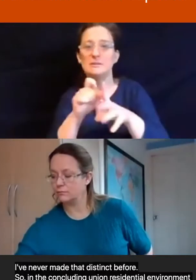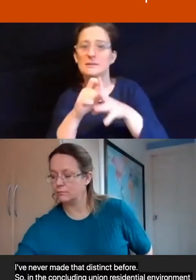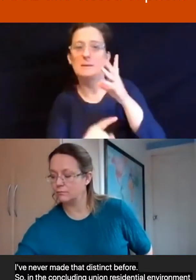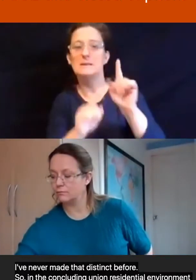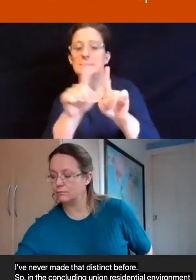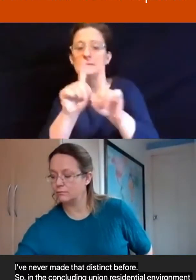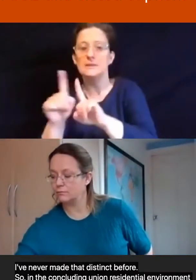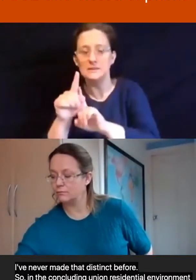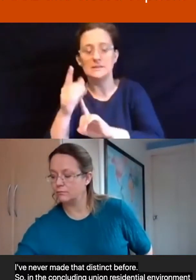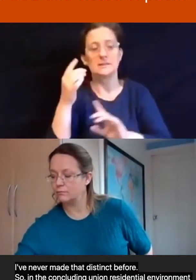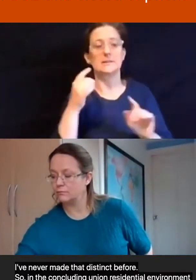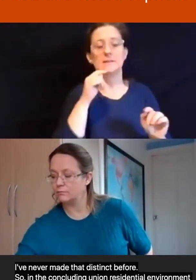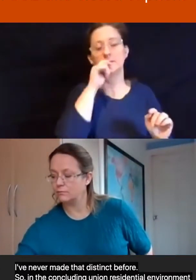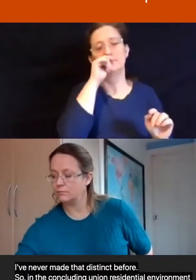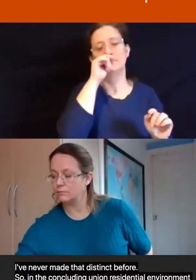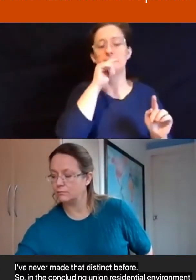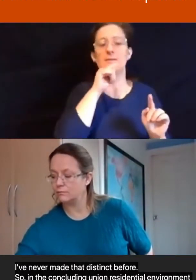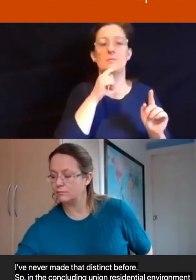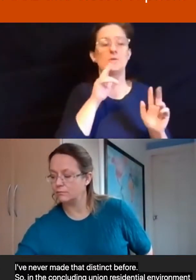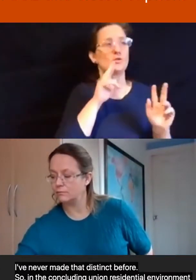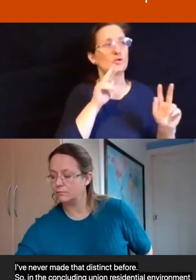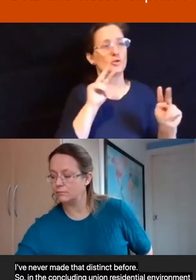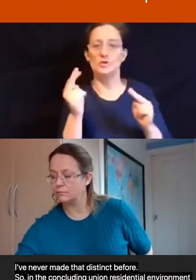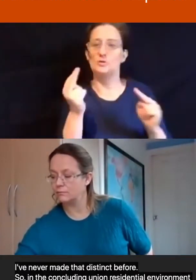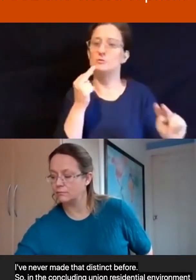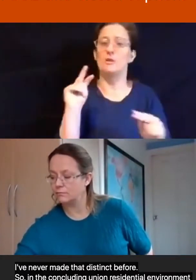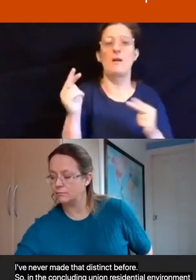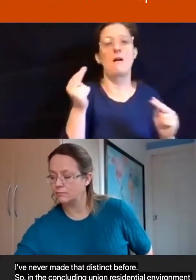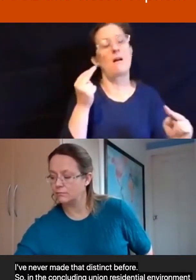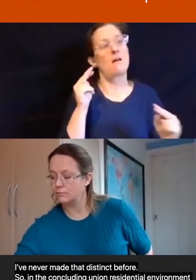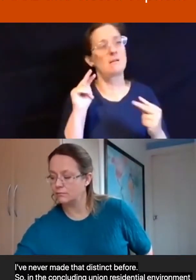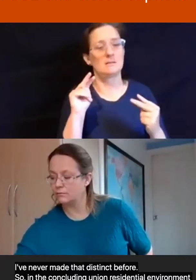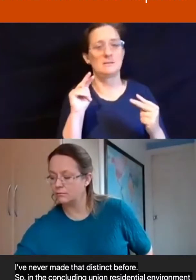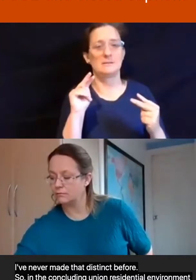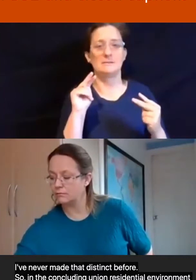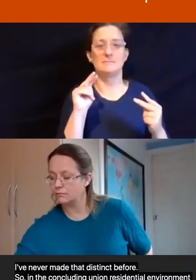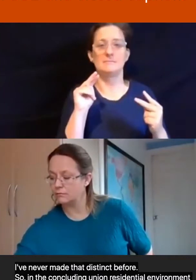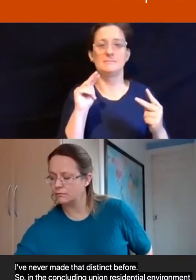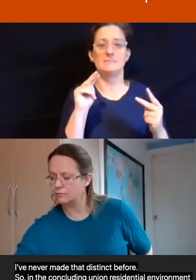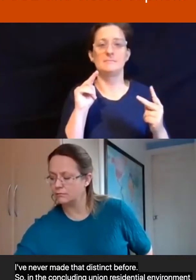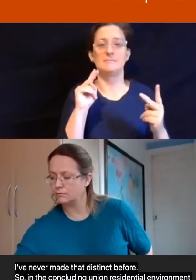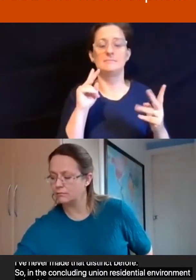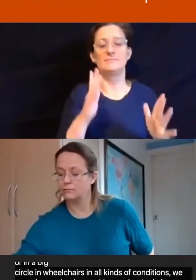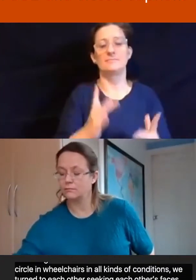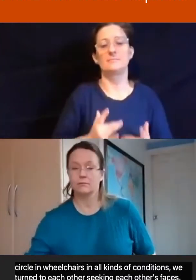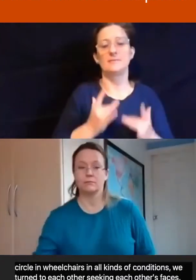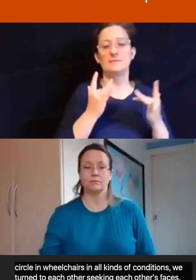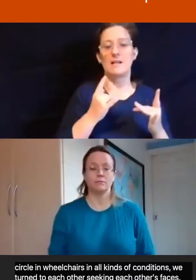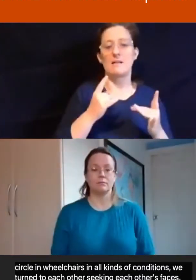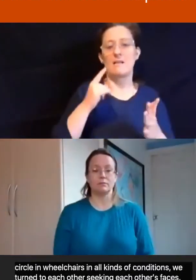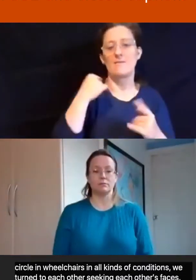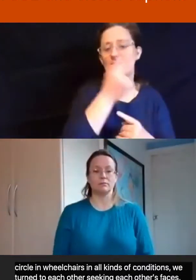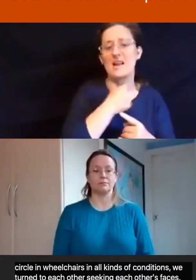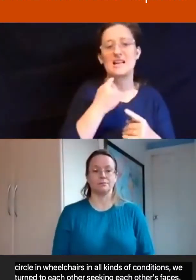seeking each other's faces, each other's foreheads, the blind feeling for the face, the